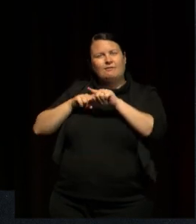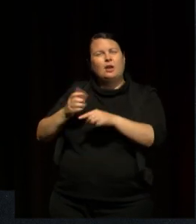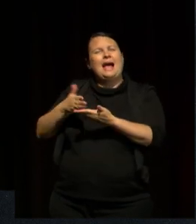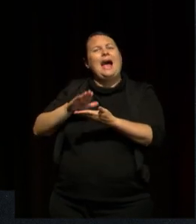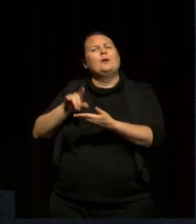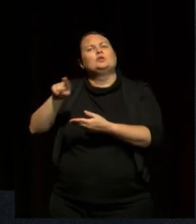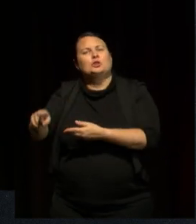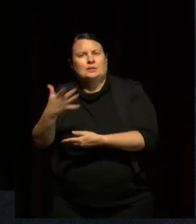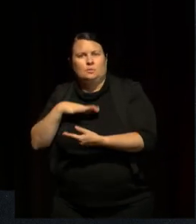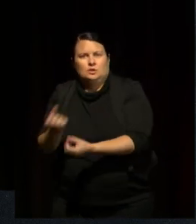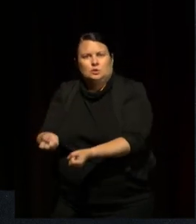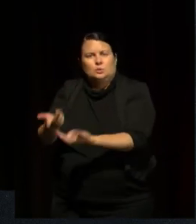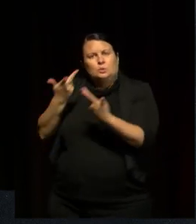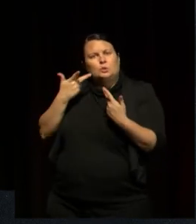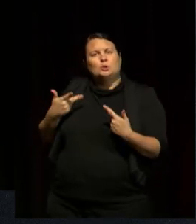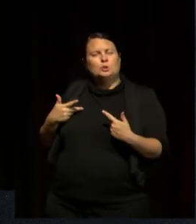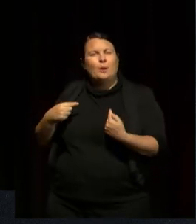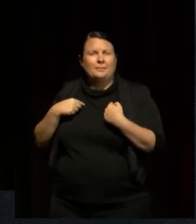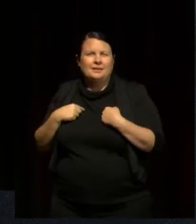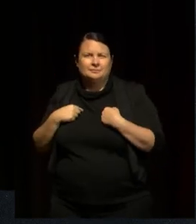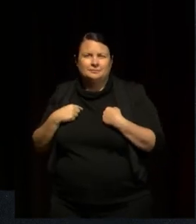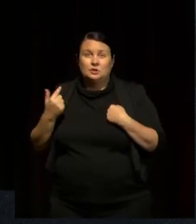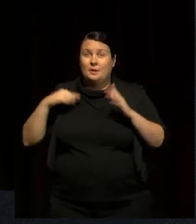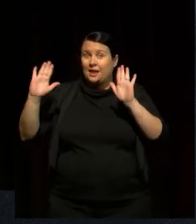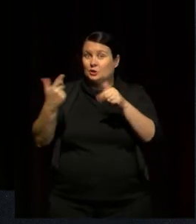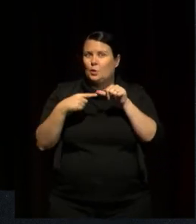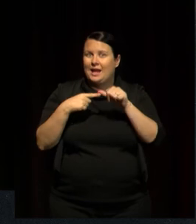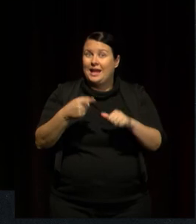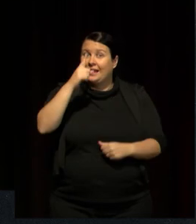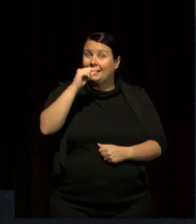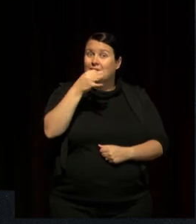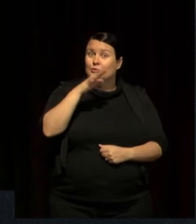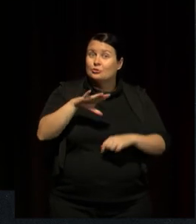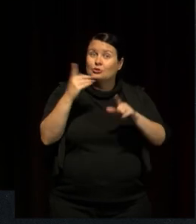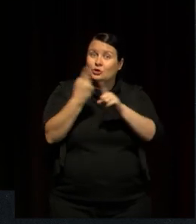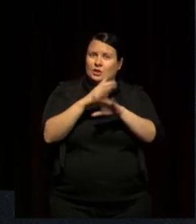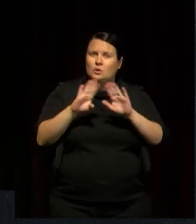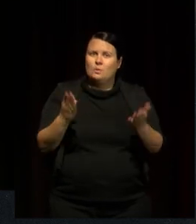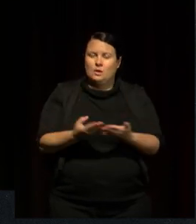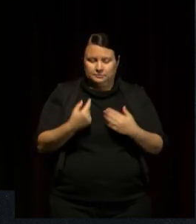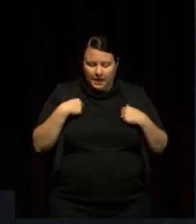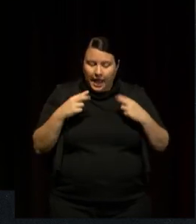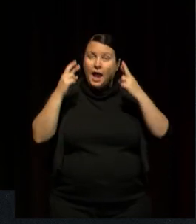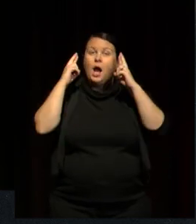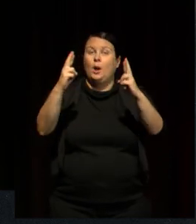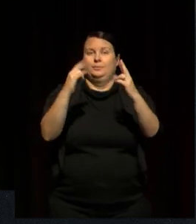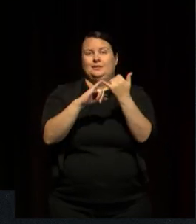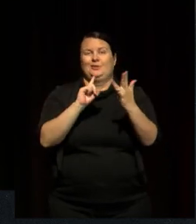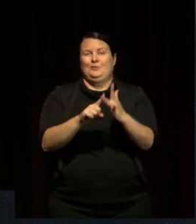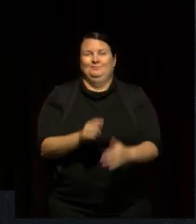it to me. So short answer, can children change the world? I hope so. Great.